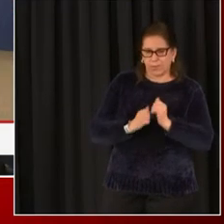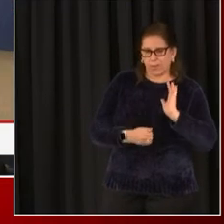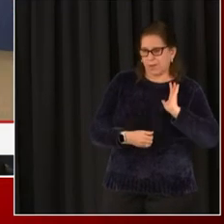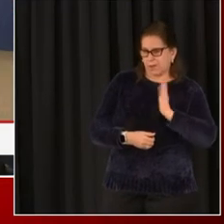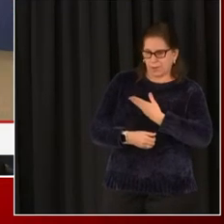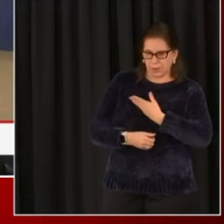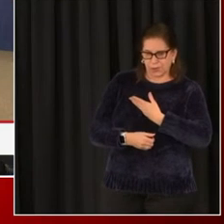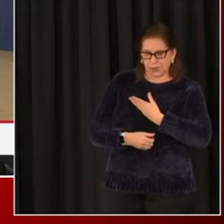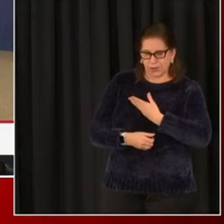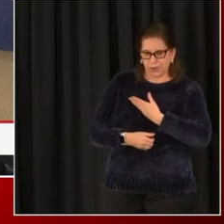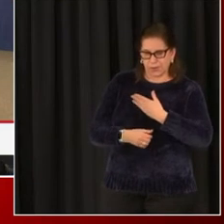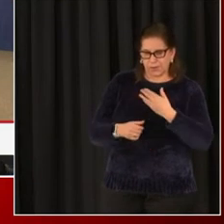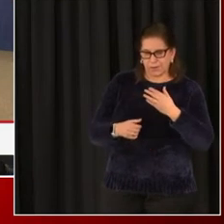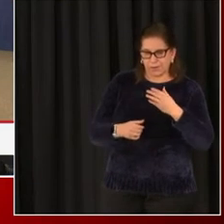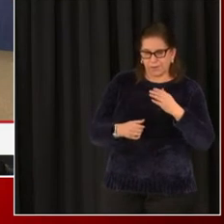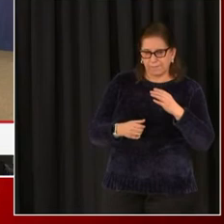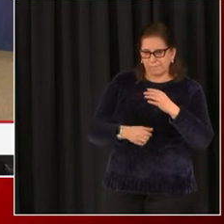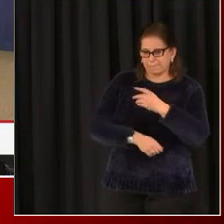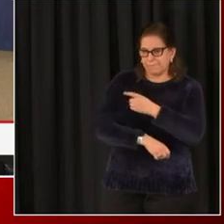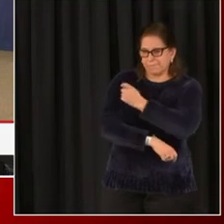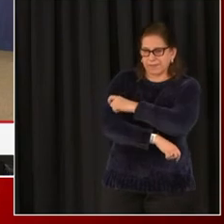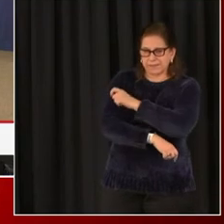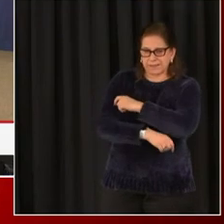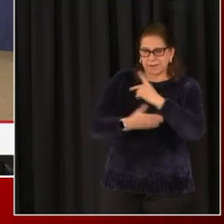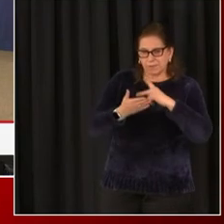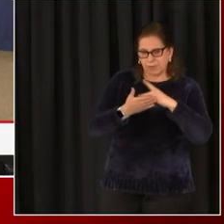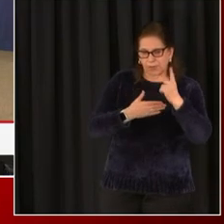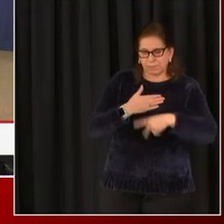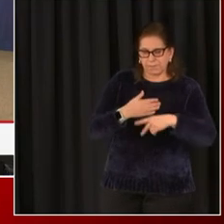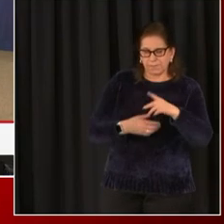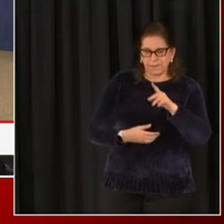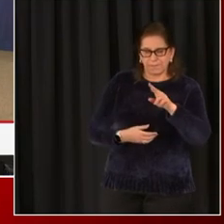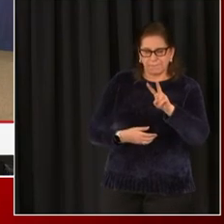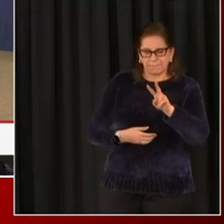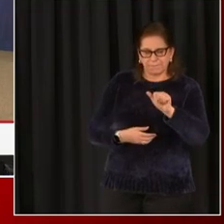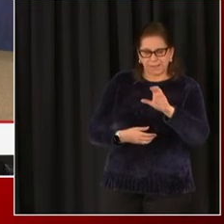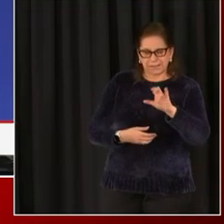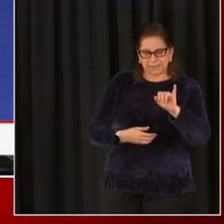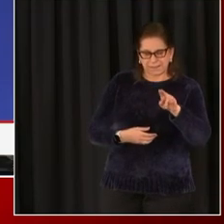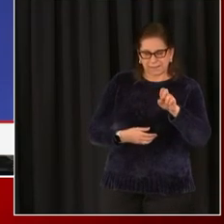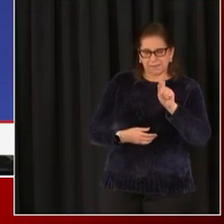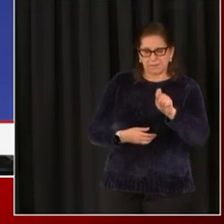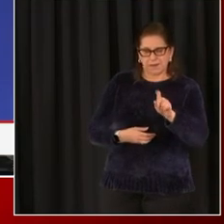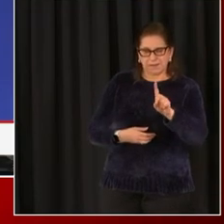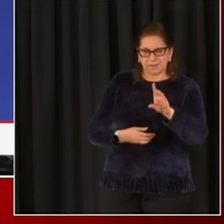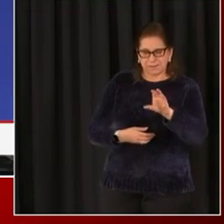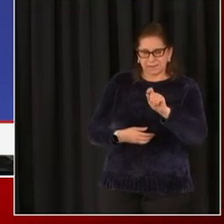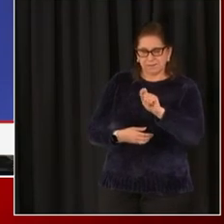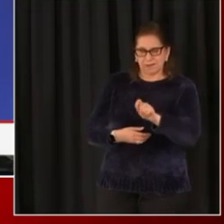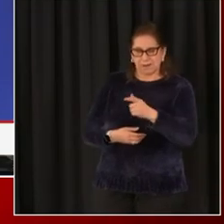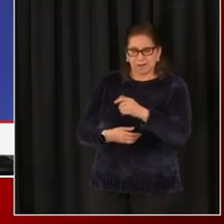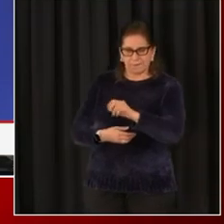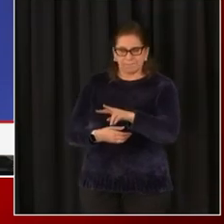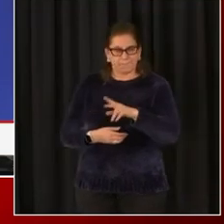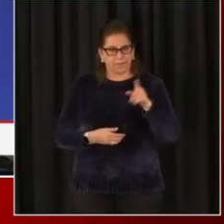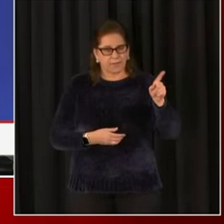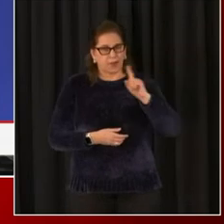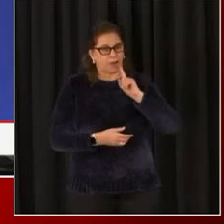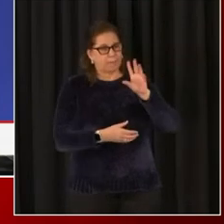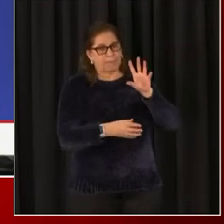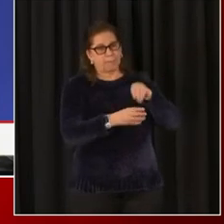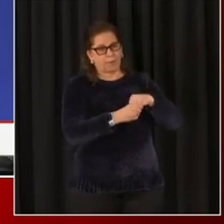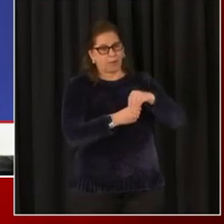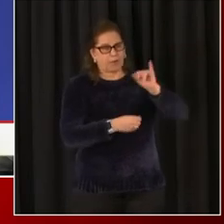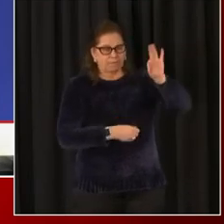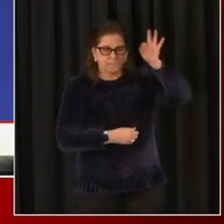uh, that is vaccinate.dc.gov. Uh, they are part of the federal long-term care partnership. Uh, so they